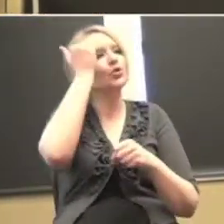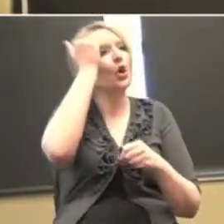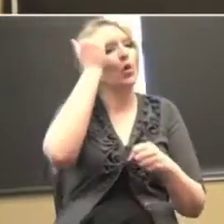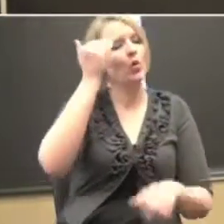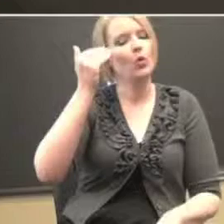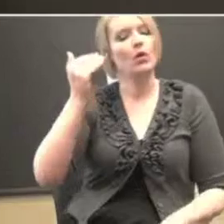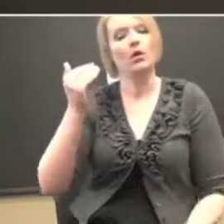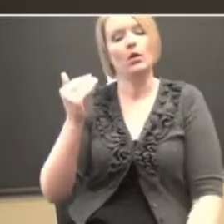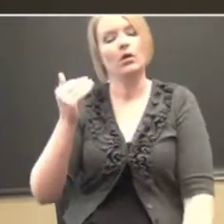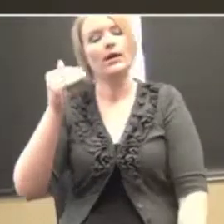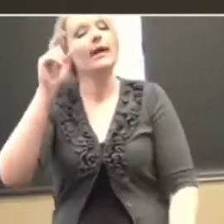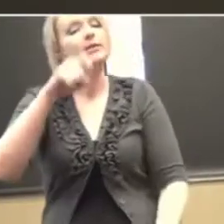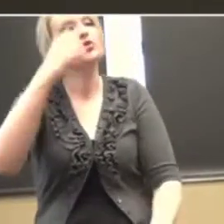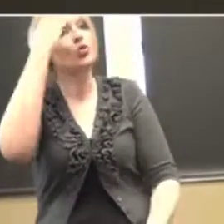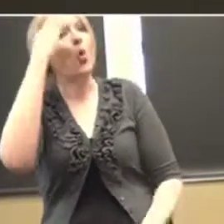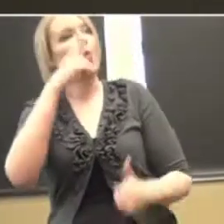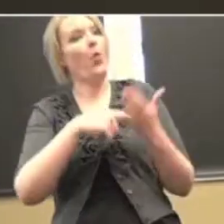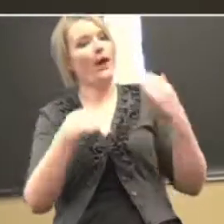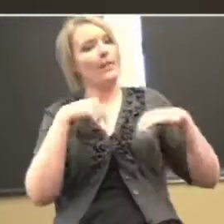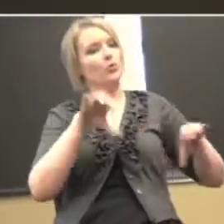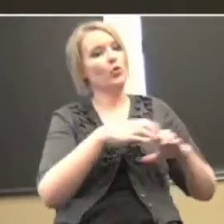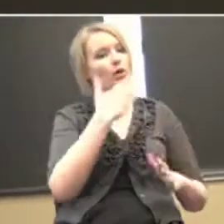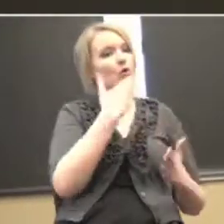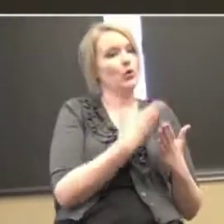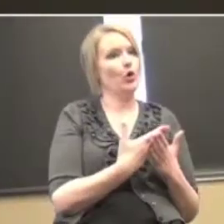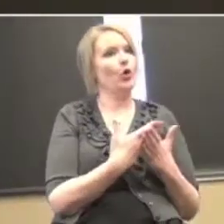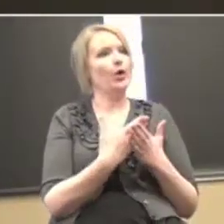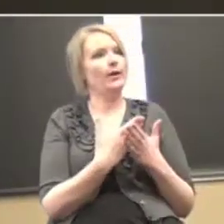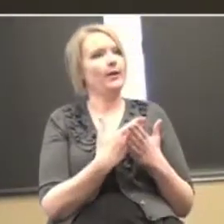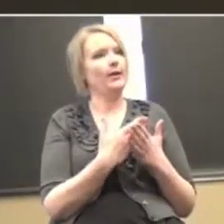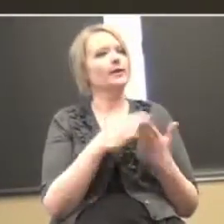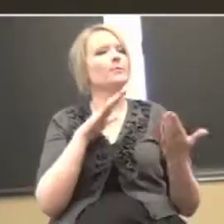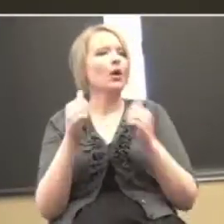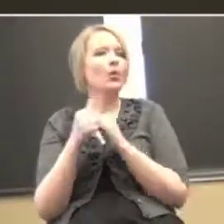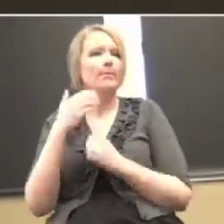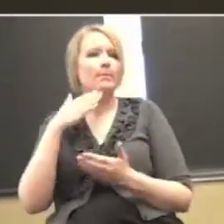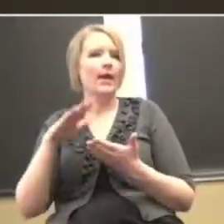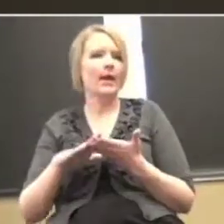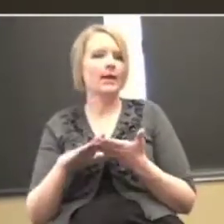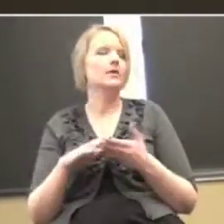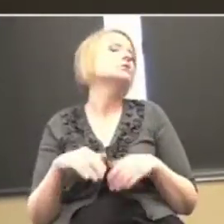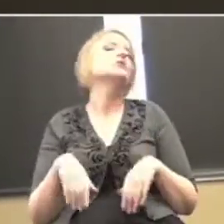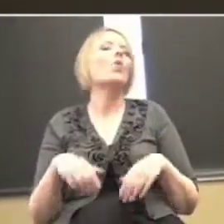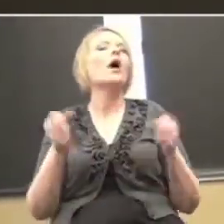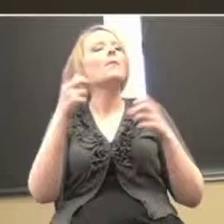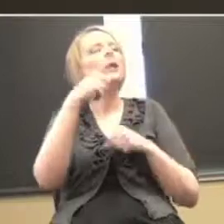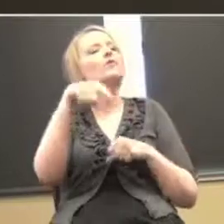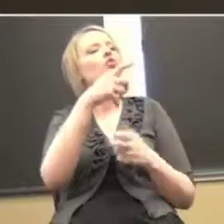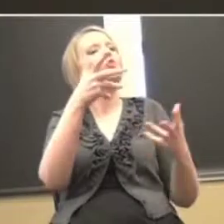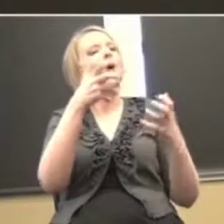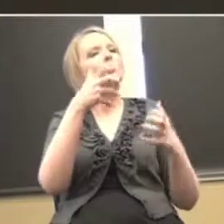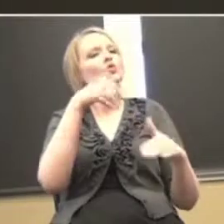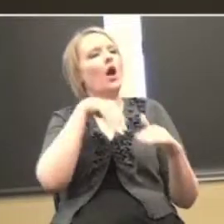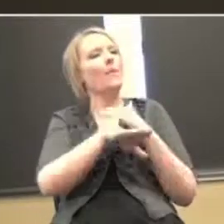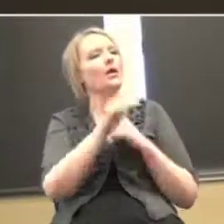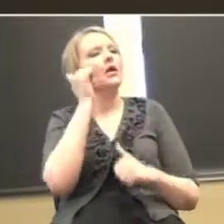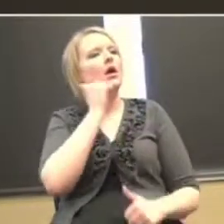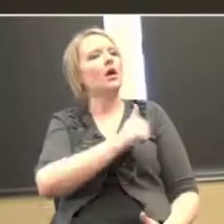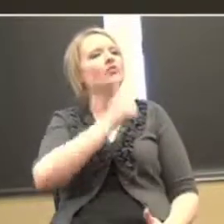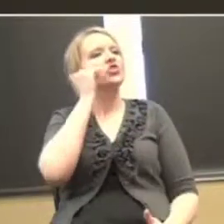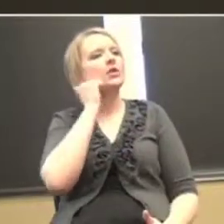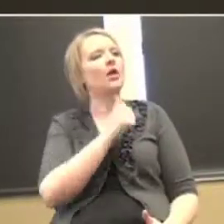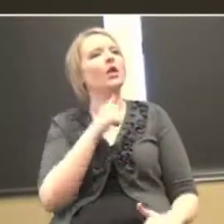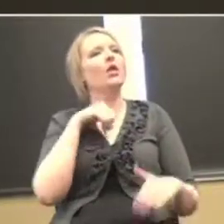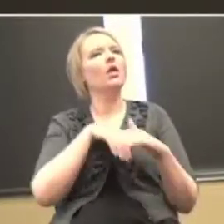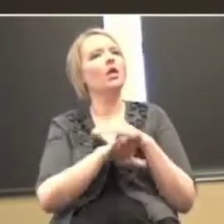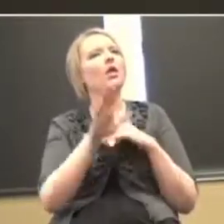what we're doing here is good versus what we're doing here isn't so good. How many of you would like to come in day in and day